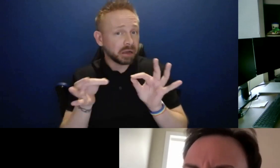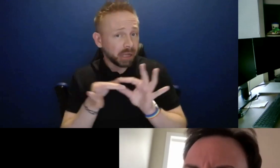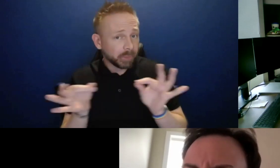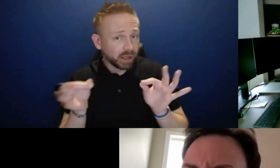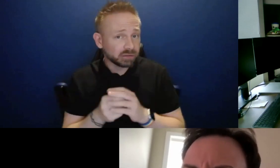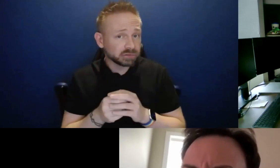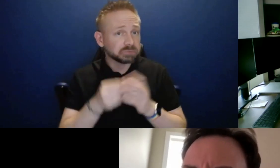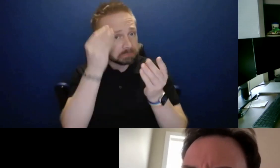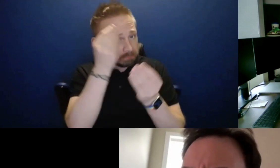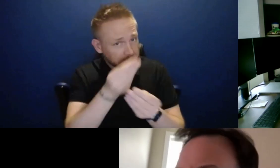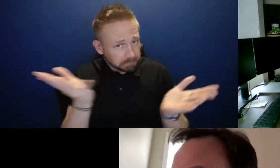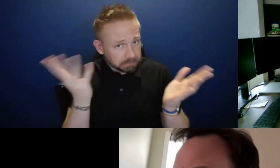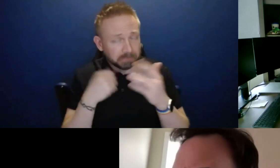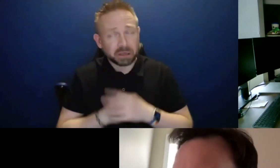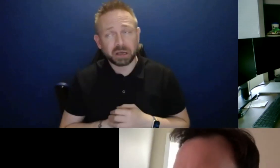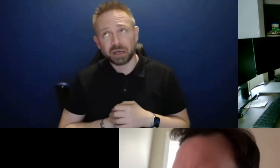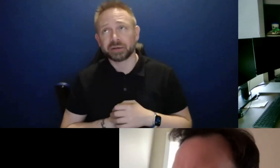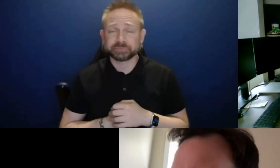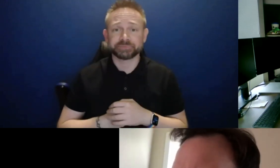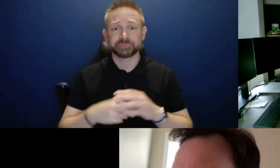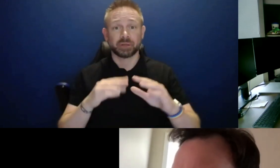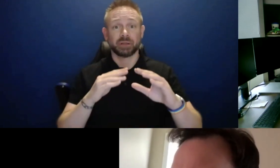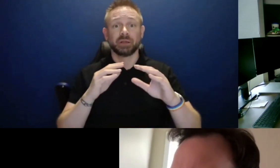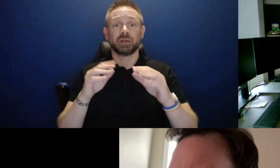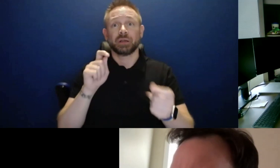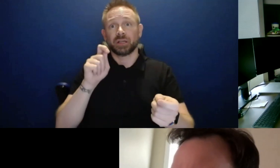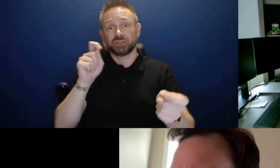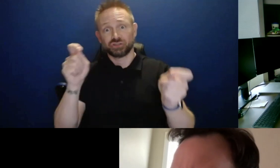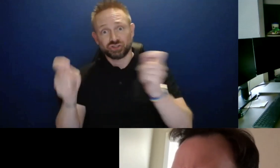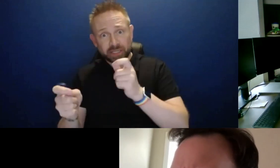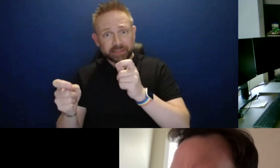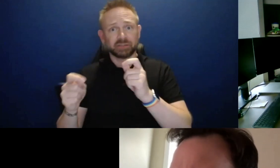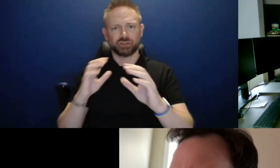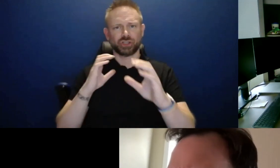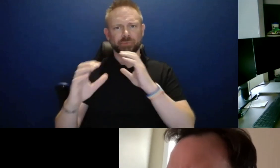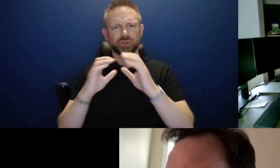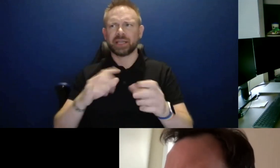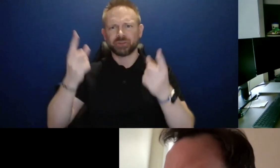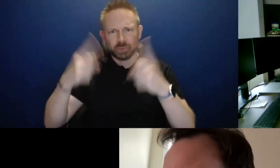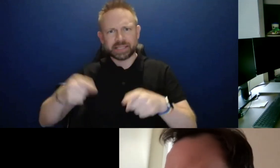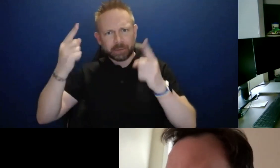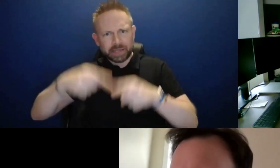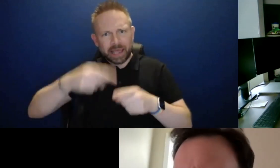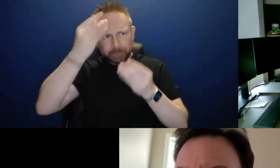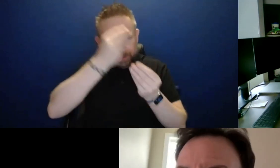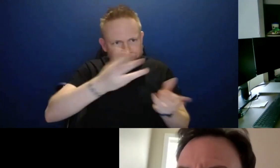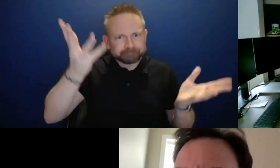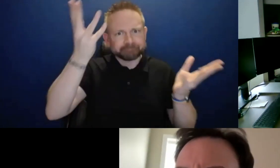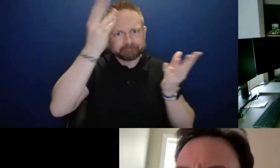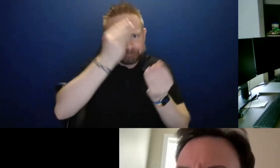around the, uh, around the changes in the transitions, um, around it to be pretty